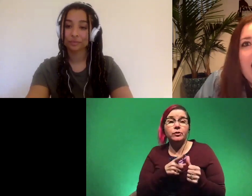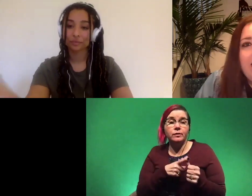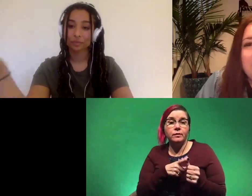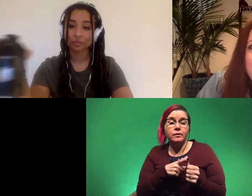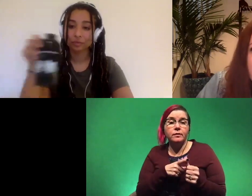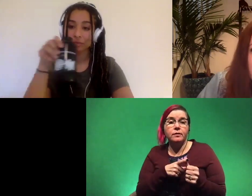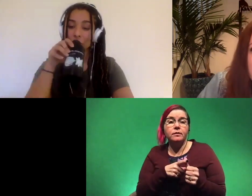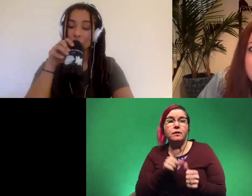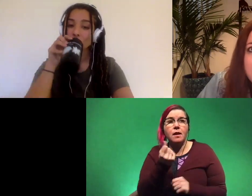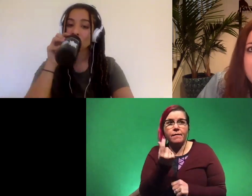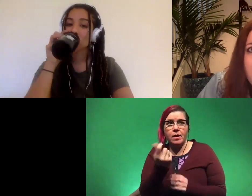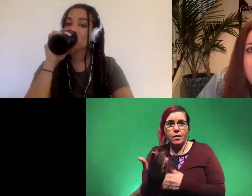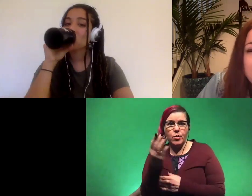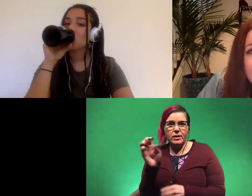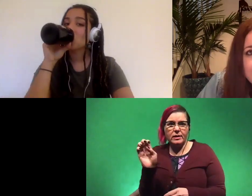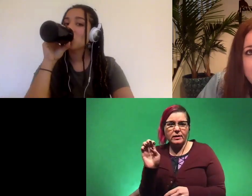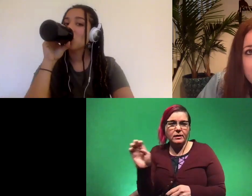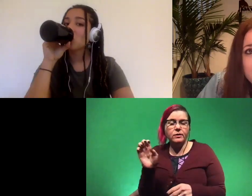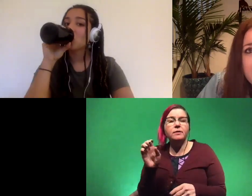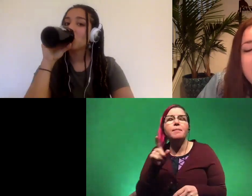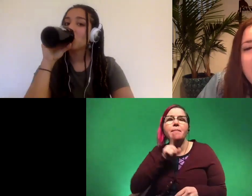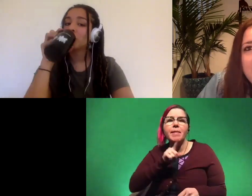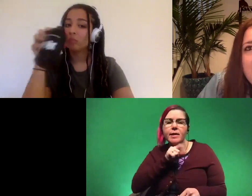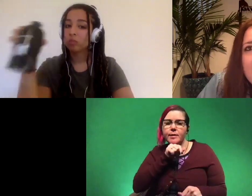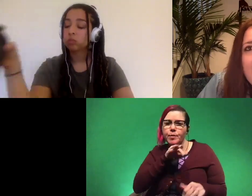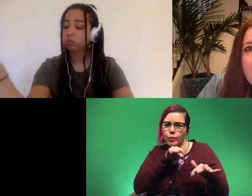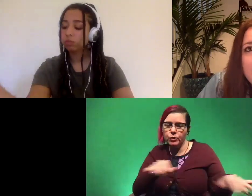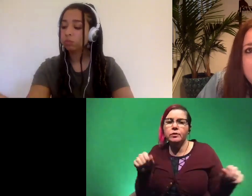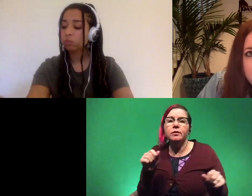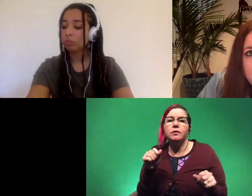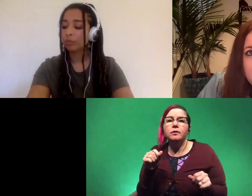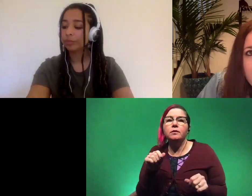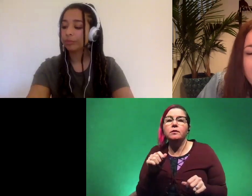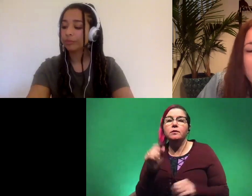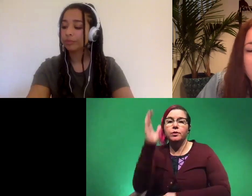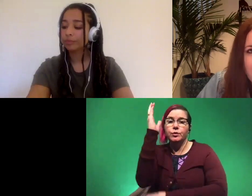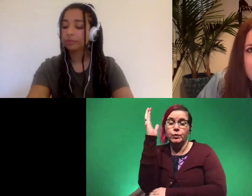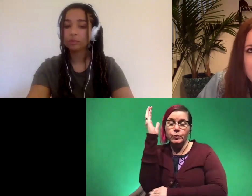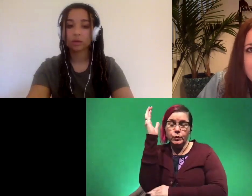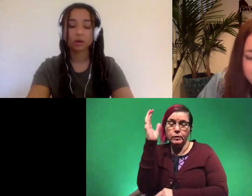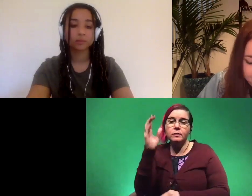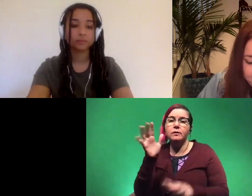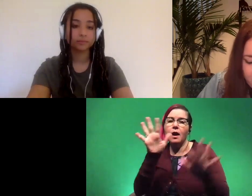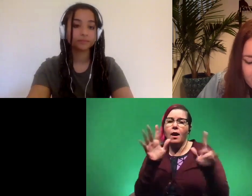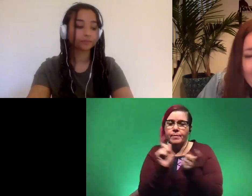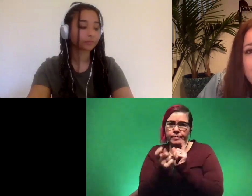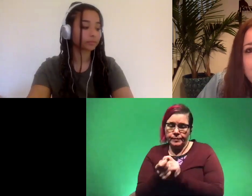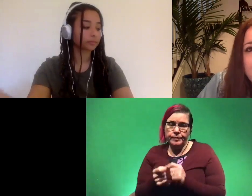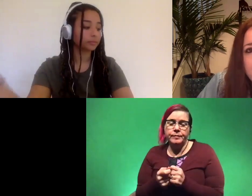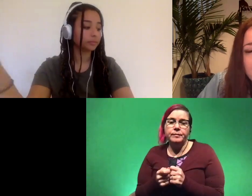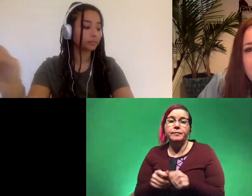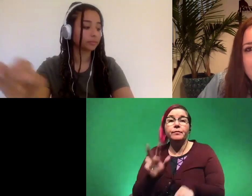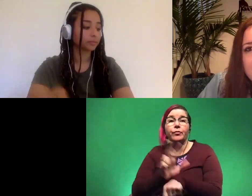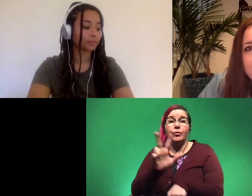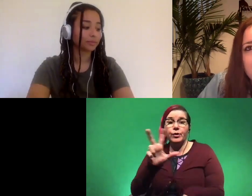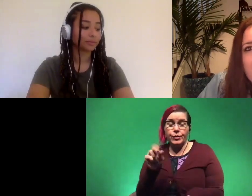at 11 a.m eastern on plastic pollution and then at noon we have one on climate change at 3